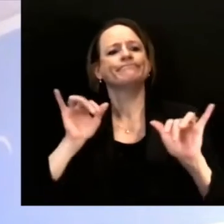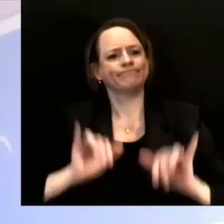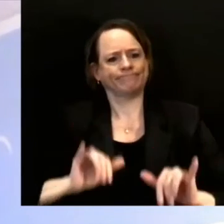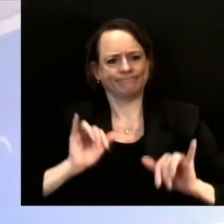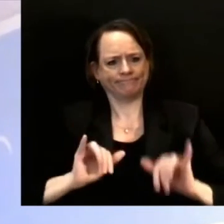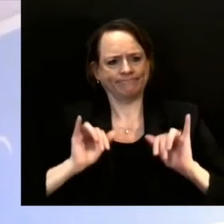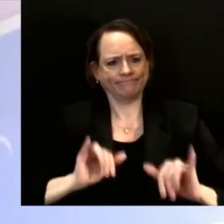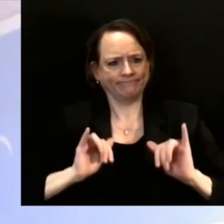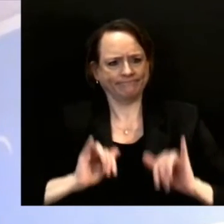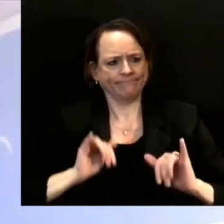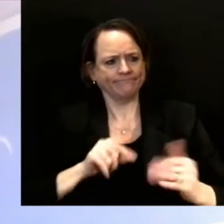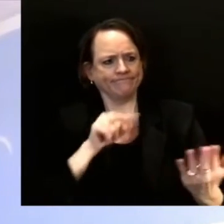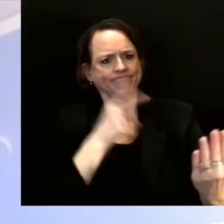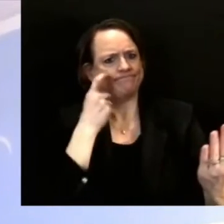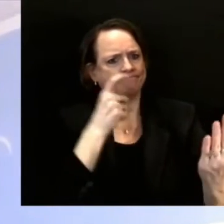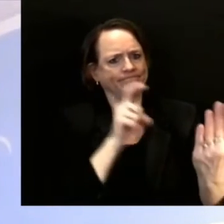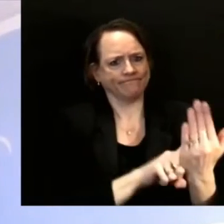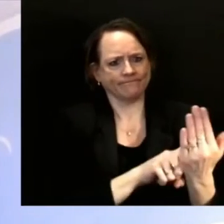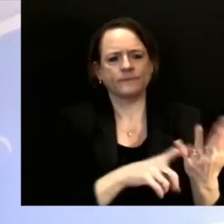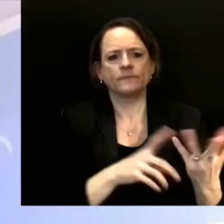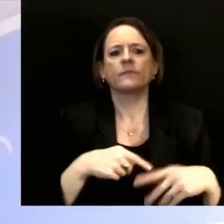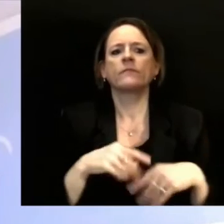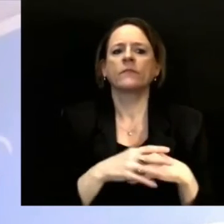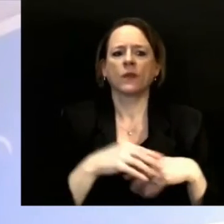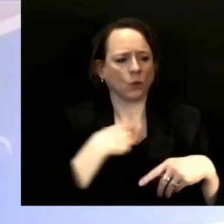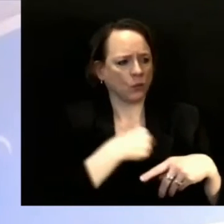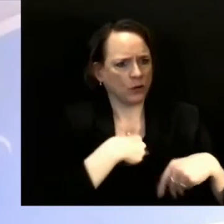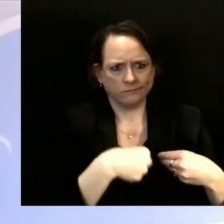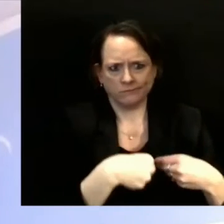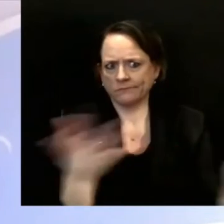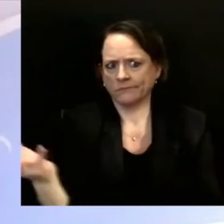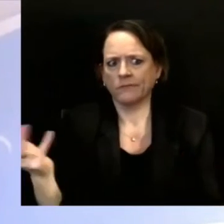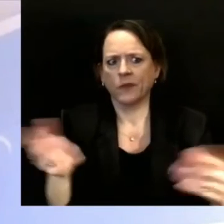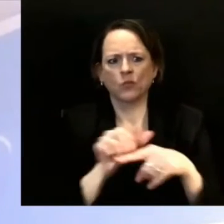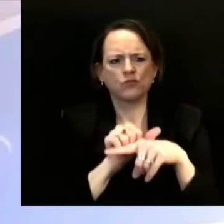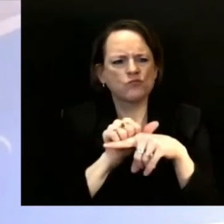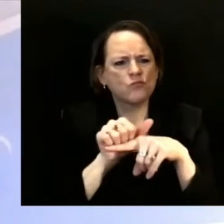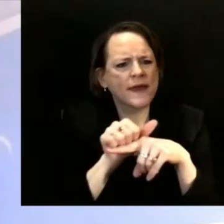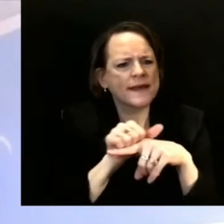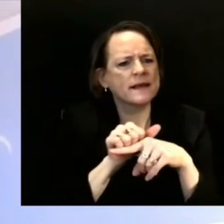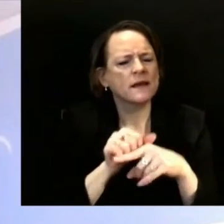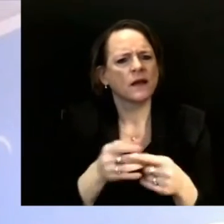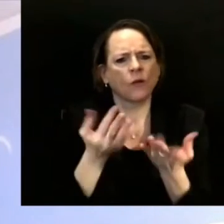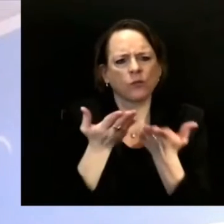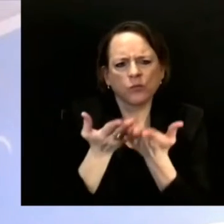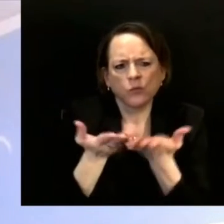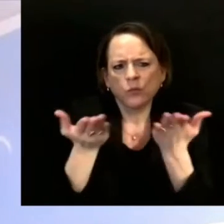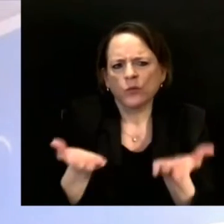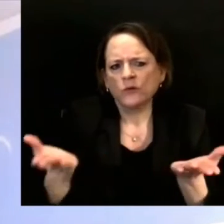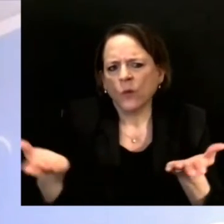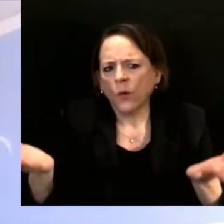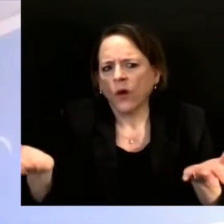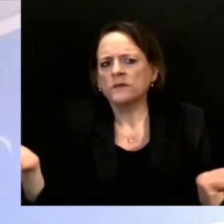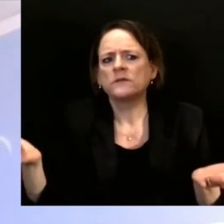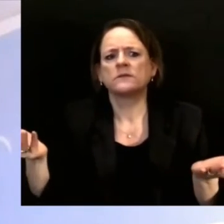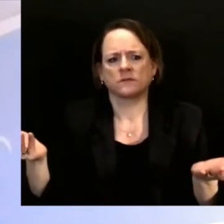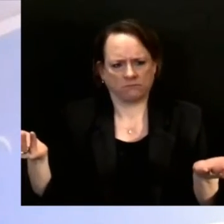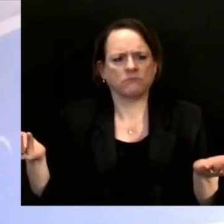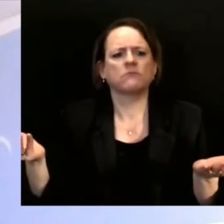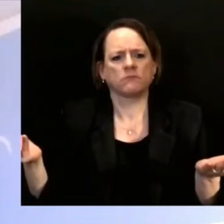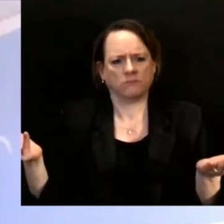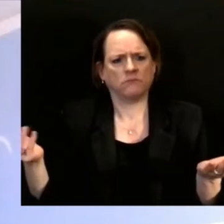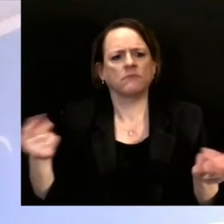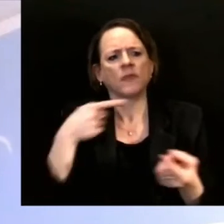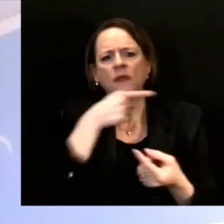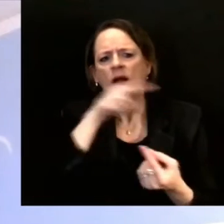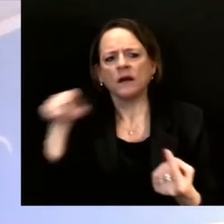entities to address this particular situation so that we can ensure that those numbers are as low as possible. We know it's important